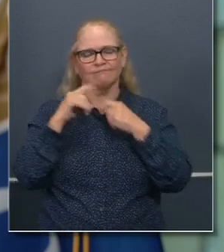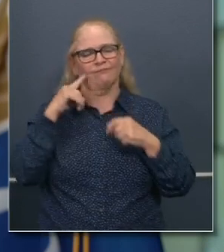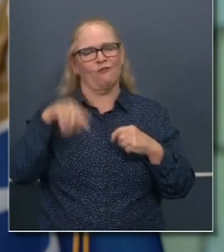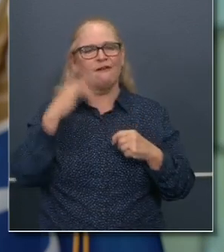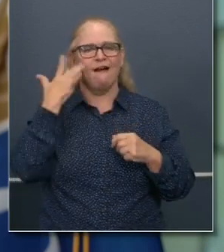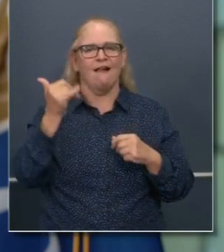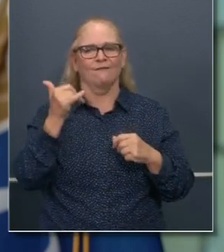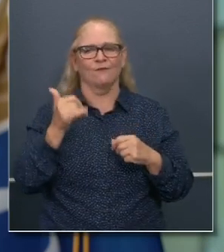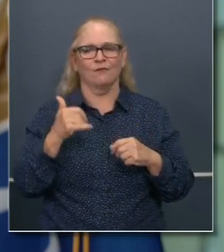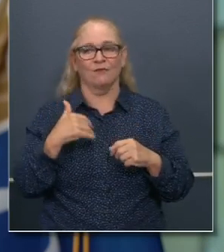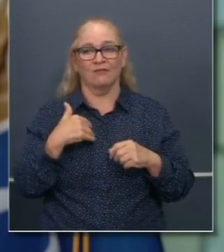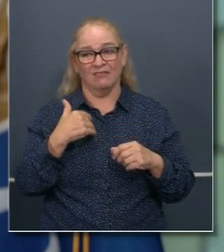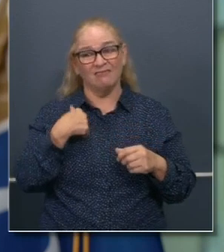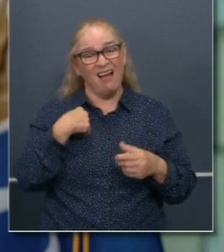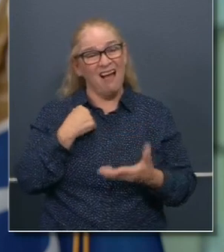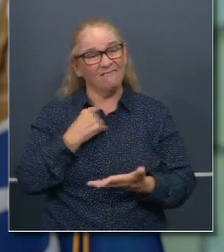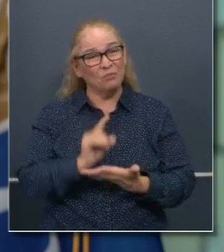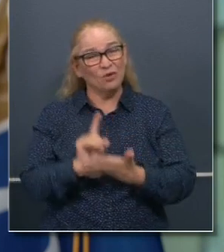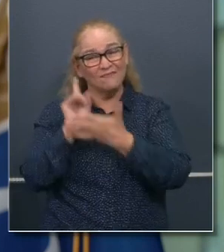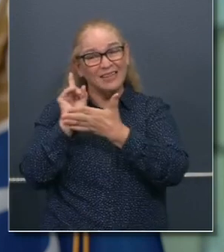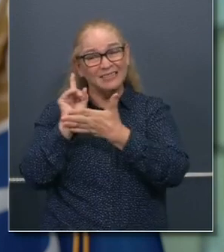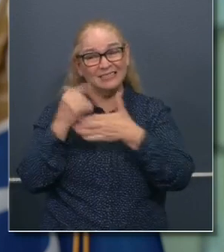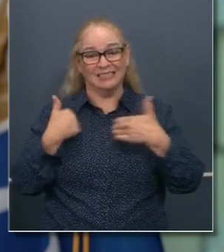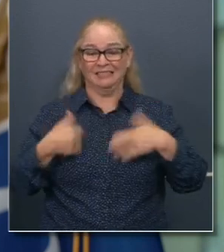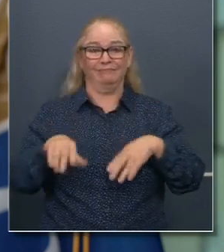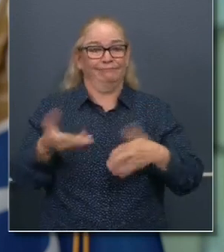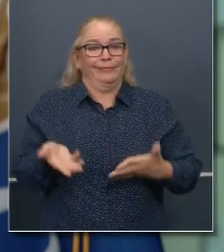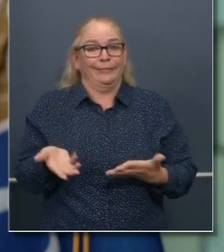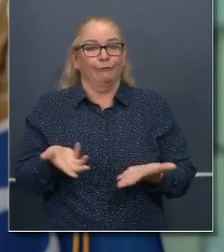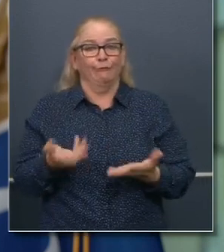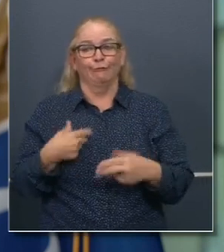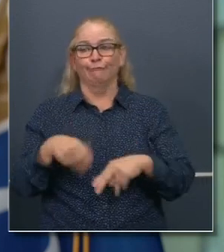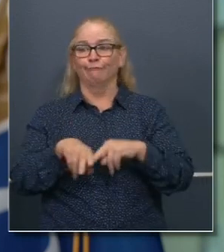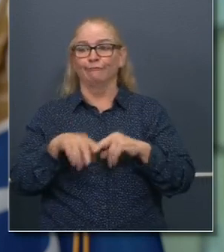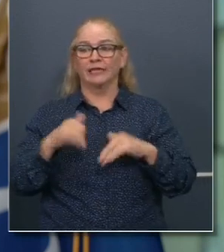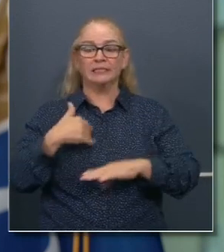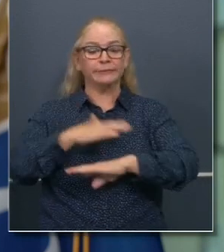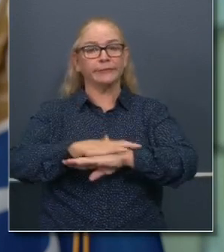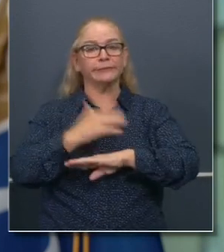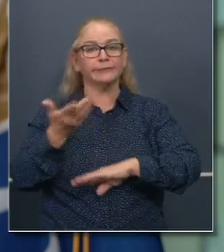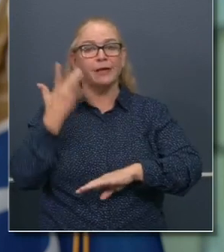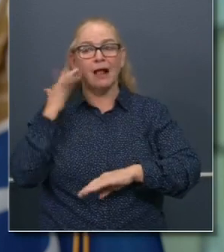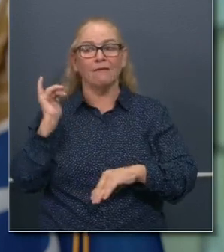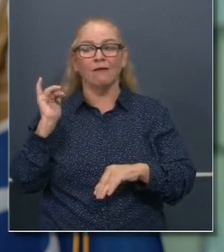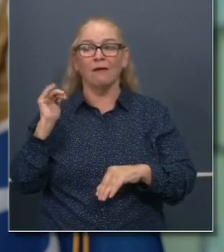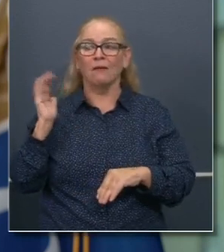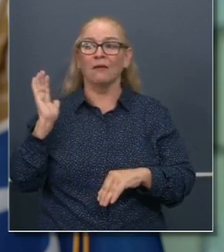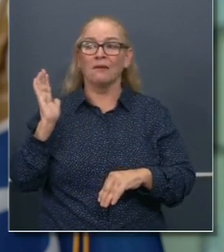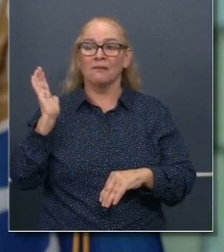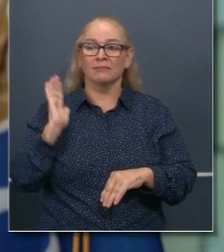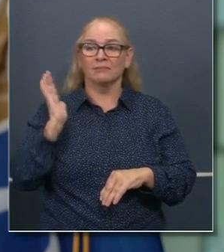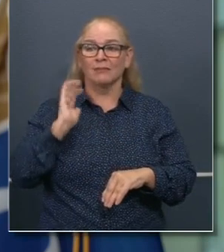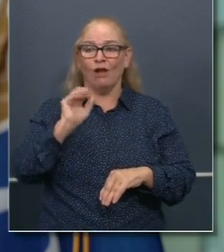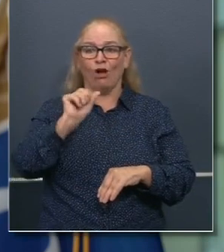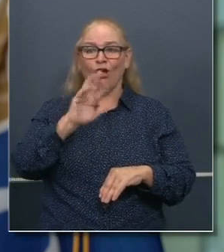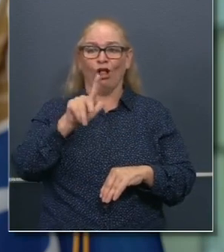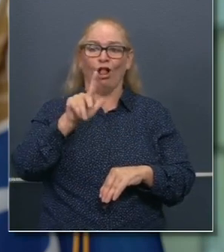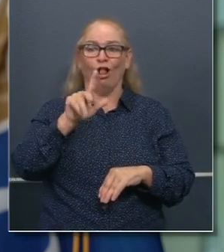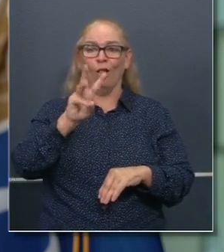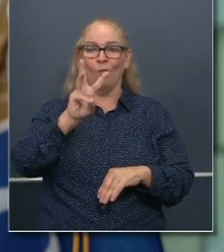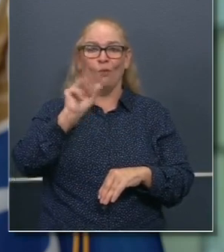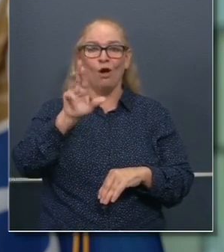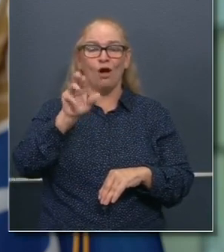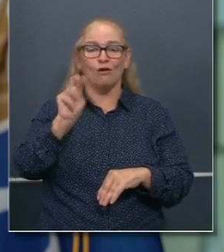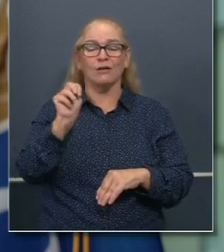at a desk that Earl Warren sat at, former, by the way, assistant district attorney in